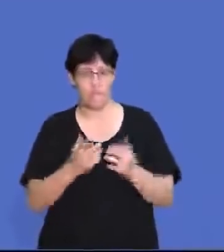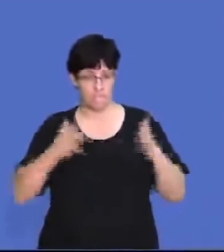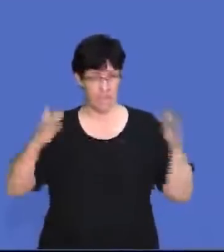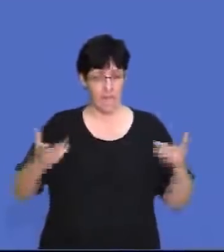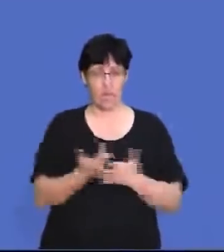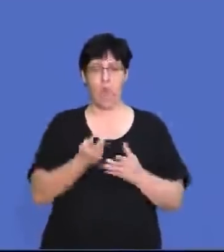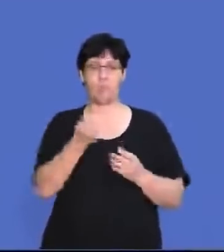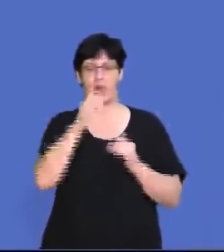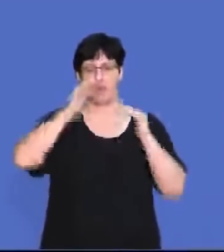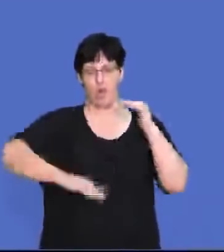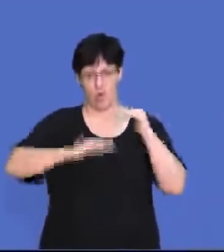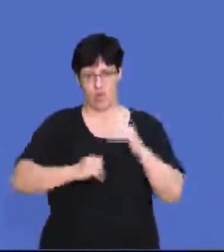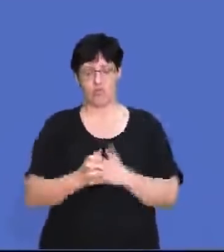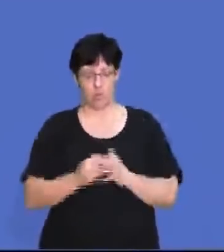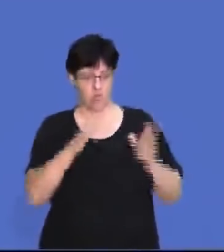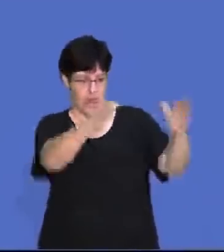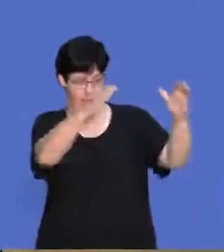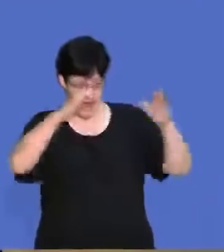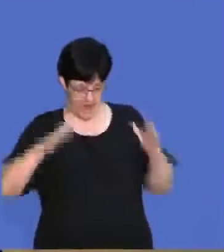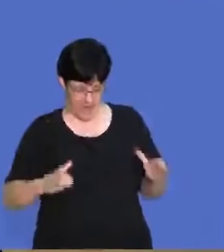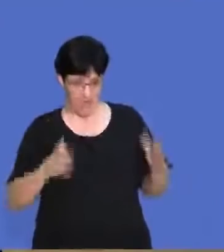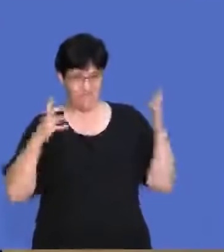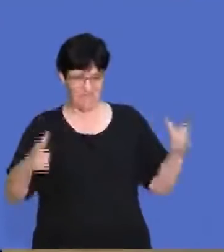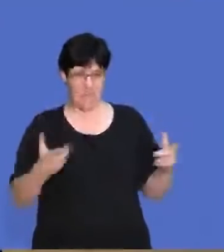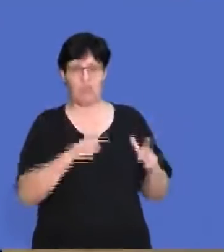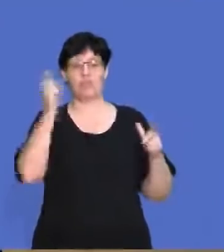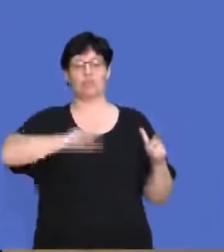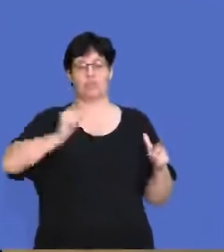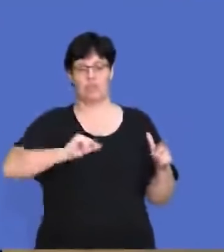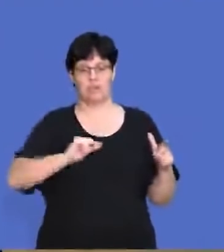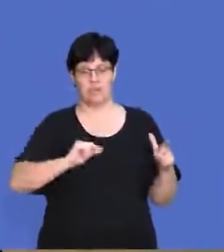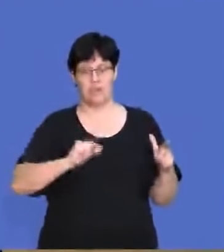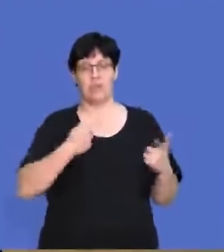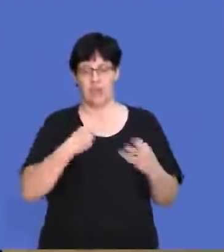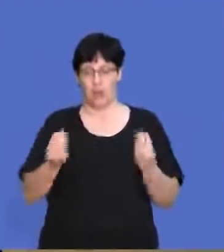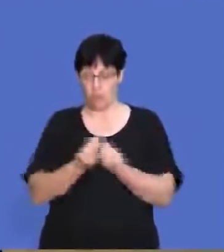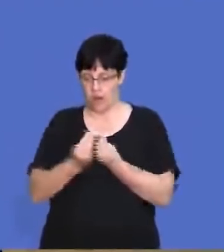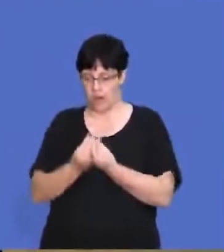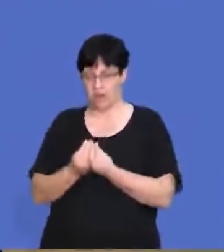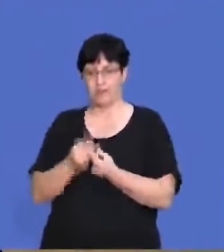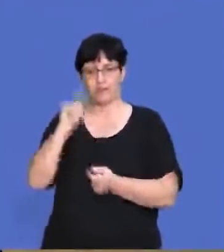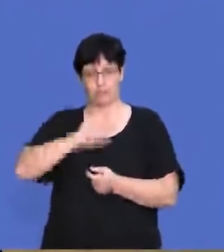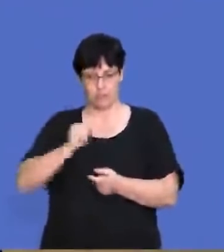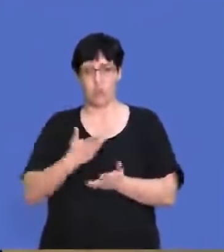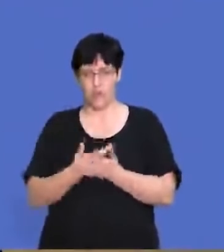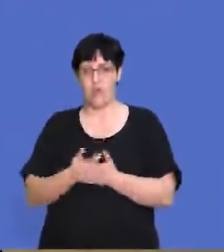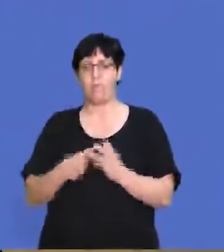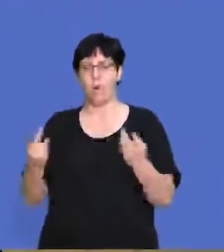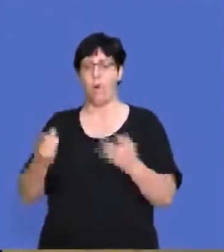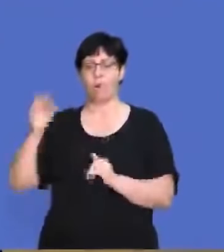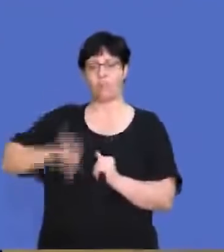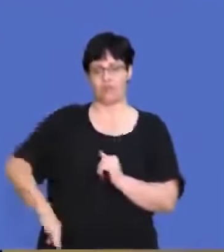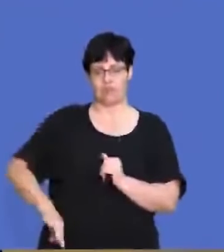bulk at lower prices. So we buy in bulk, we're able to get it for cheaper. If we can get our products for cheaper,